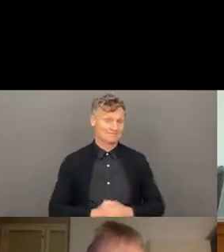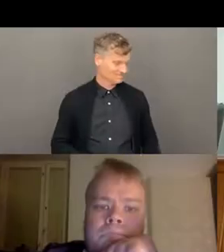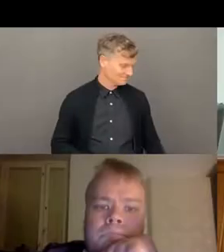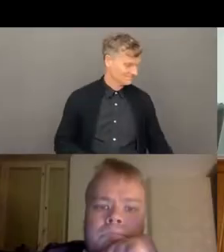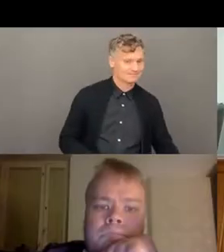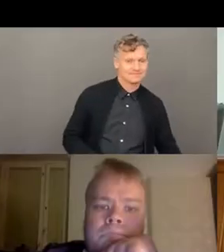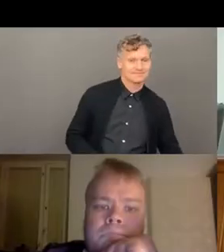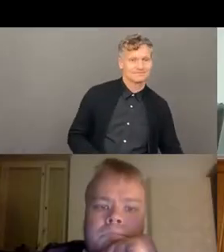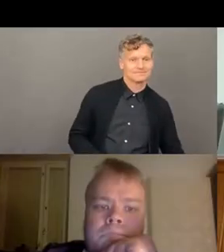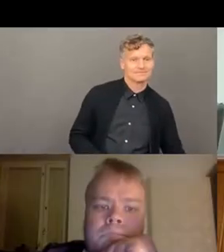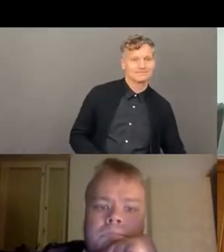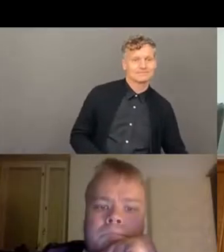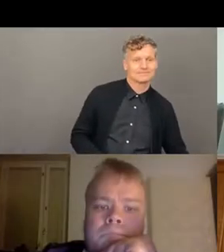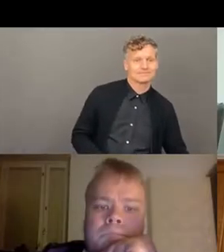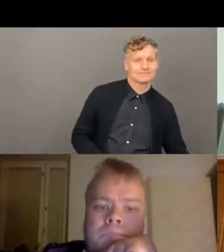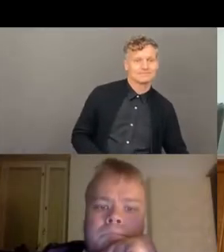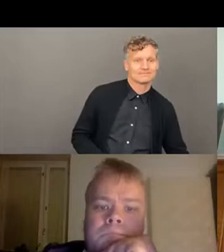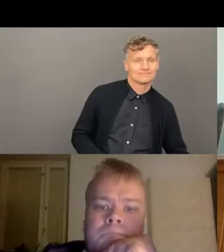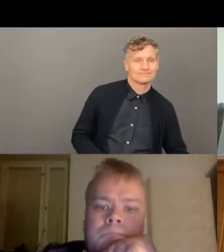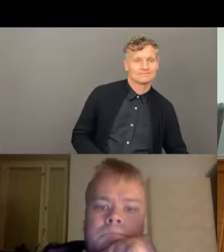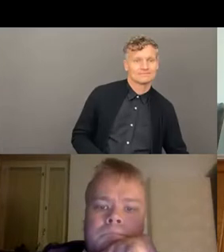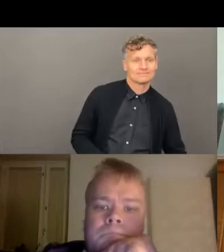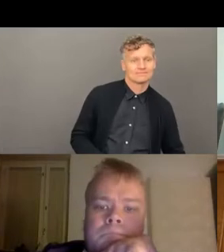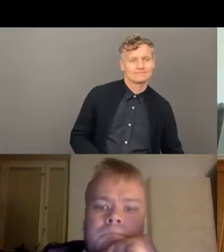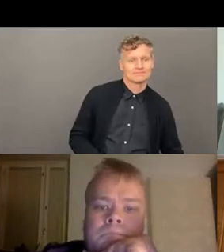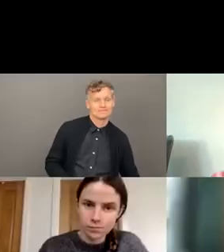then from everybody when they come back. They're all arriving back now.